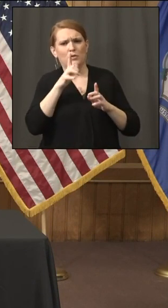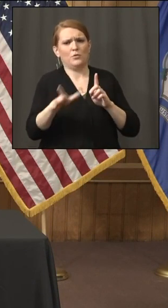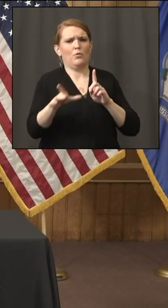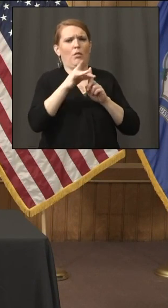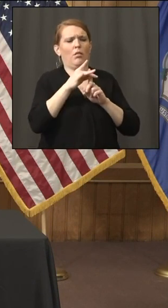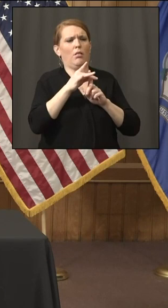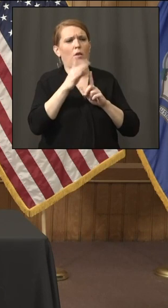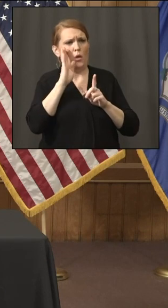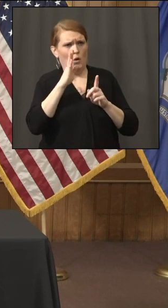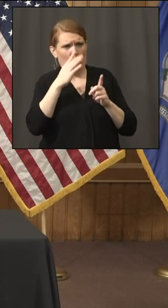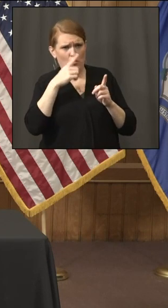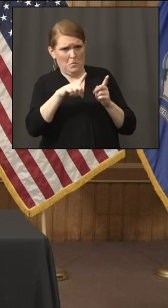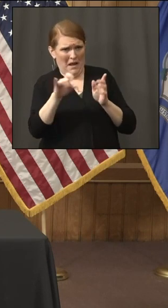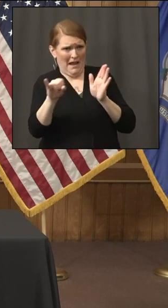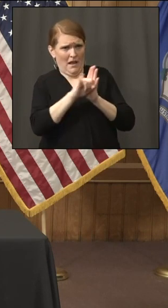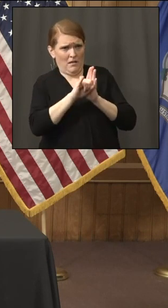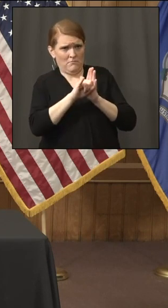work?